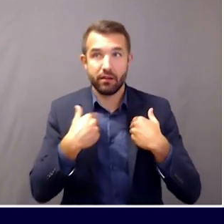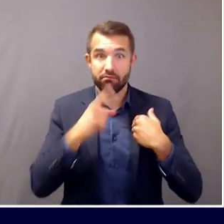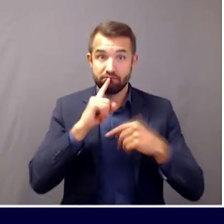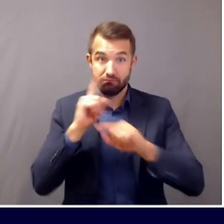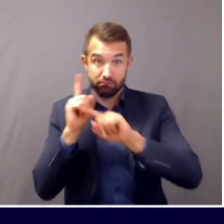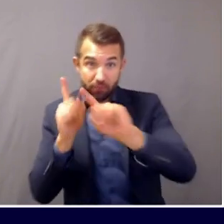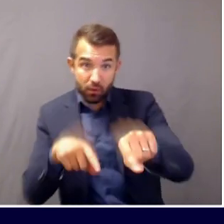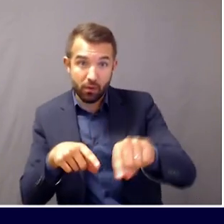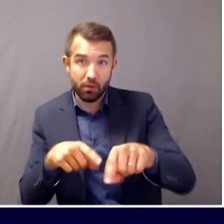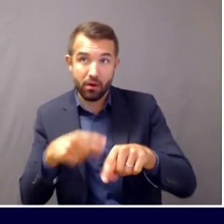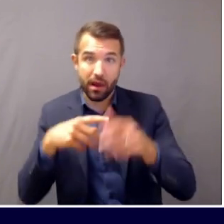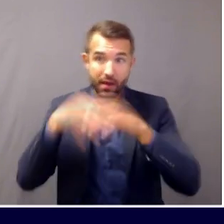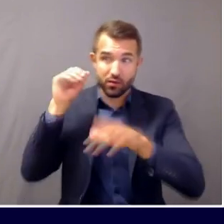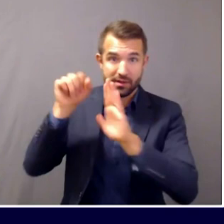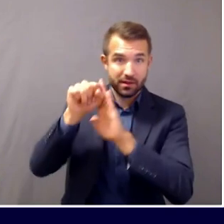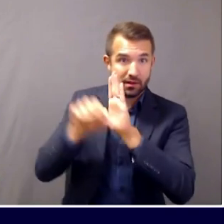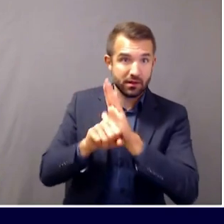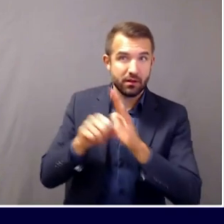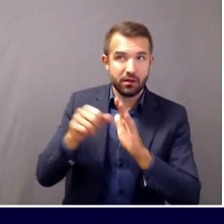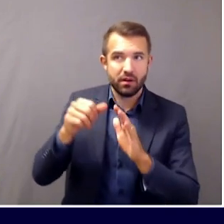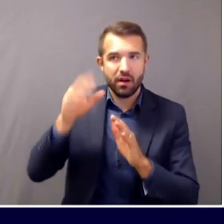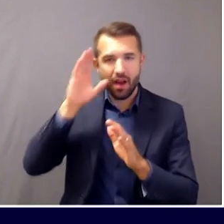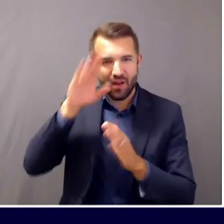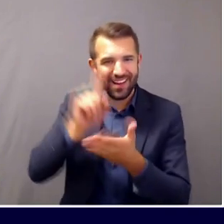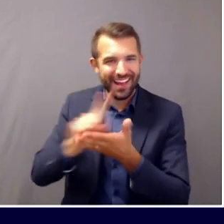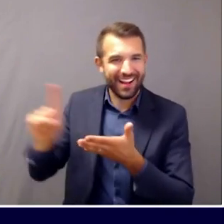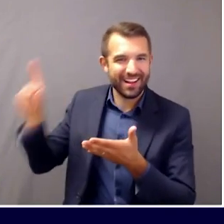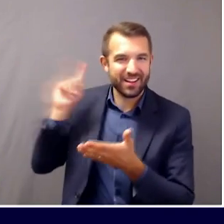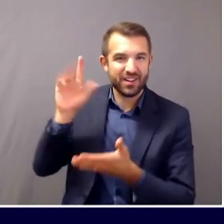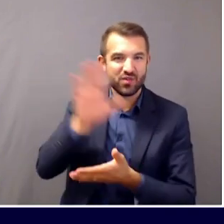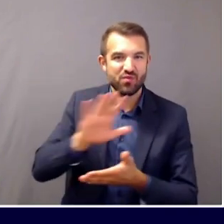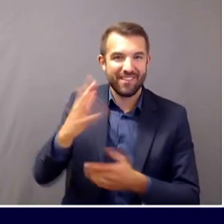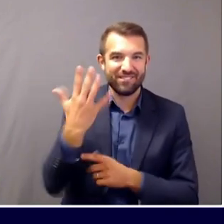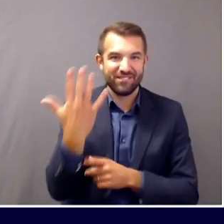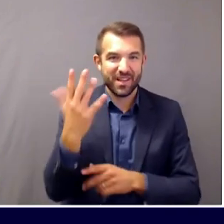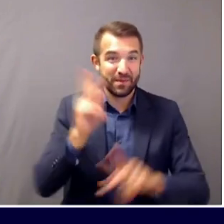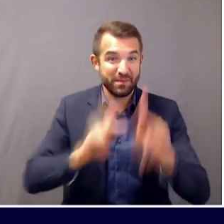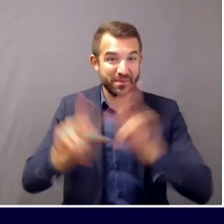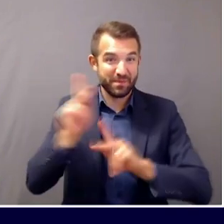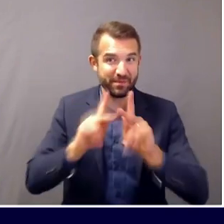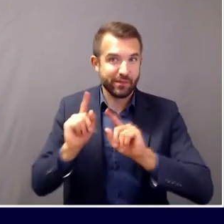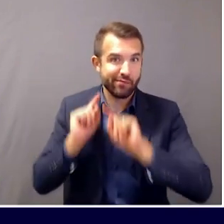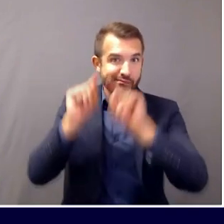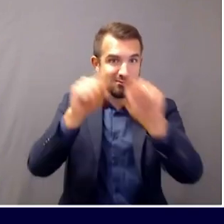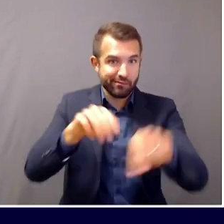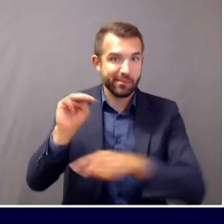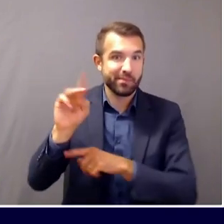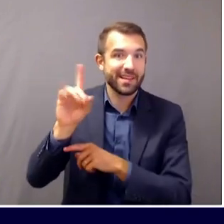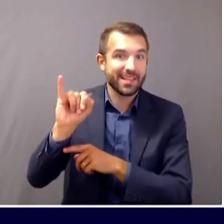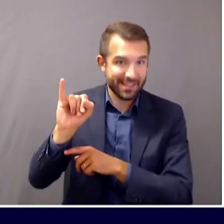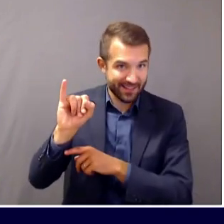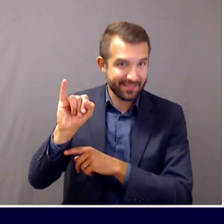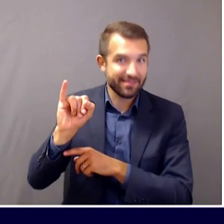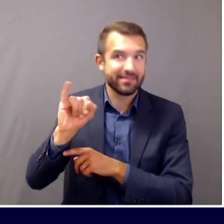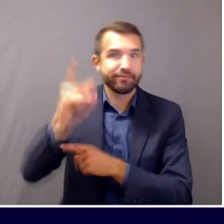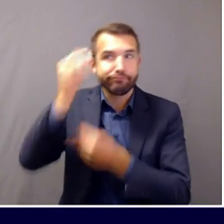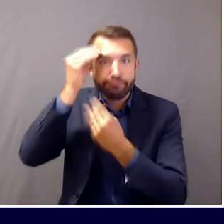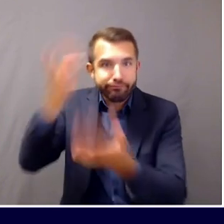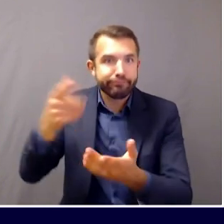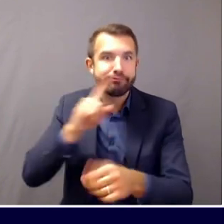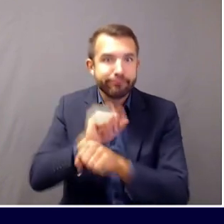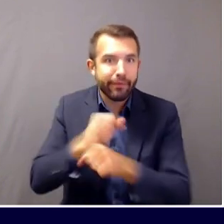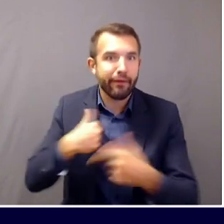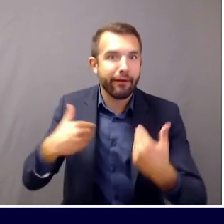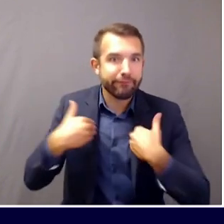five people estimated who had been actually tested and found positive in other states, learning it only